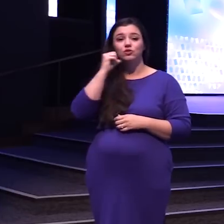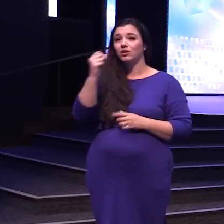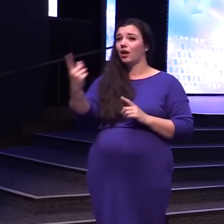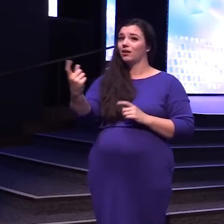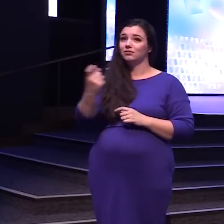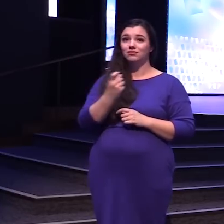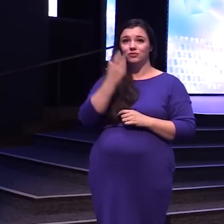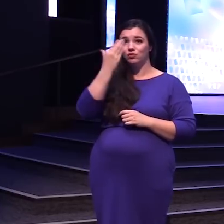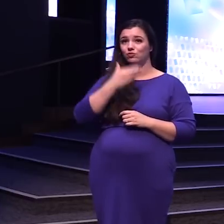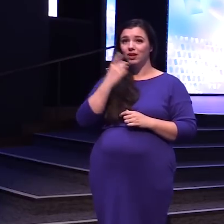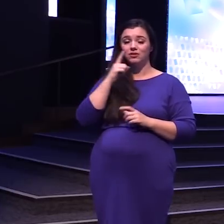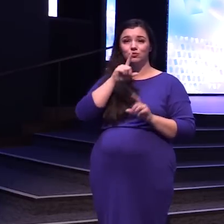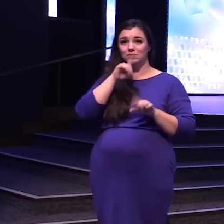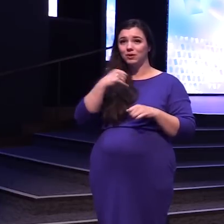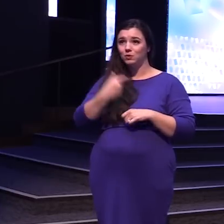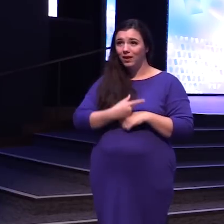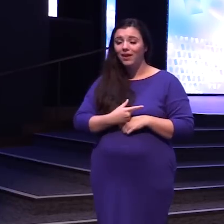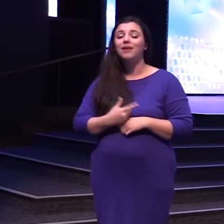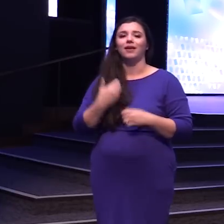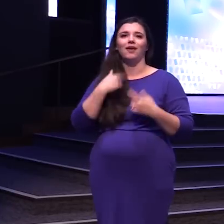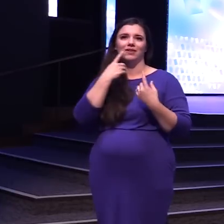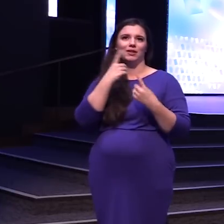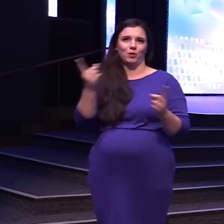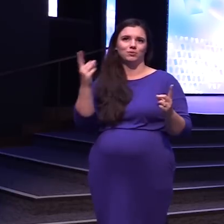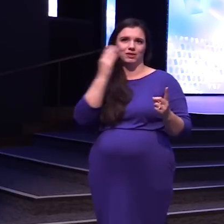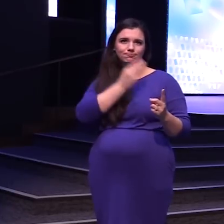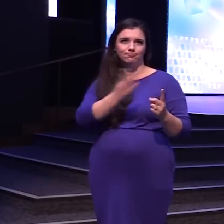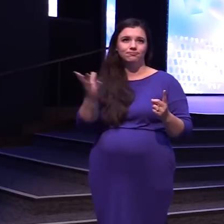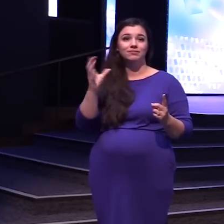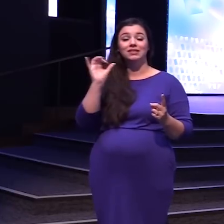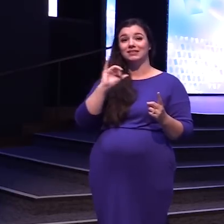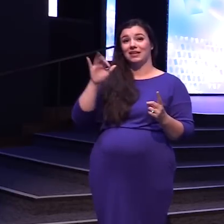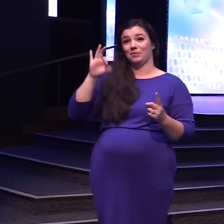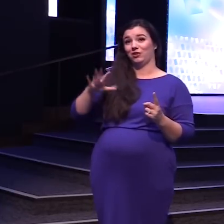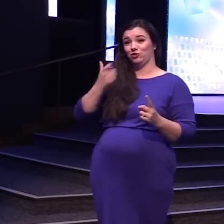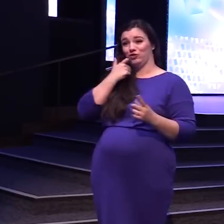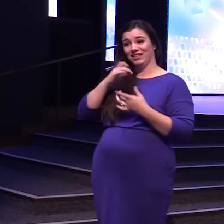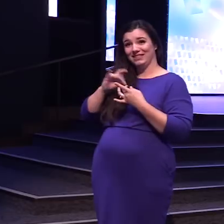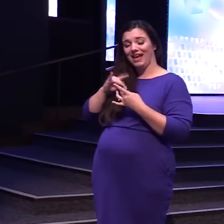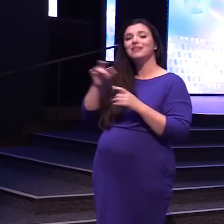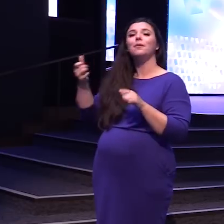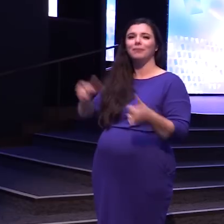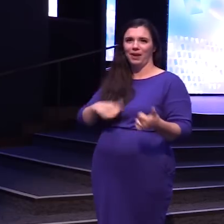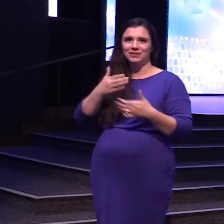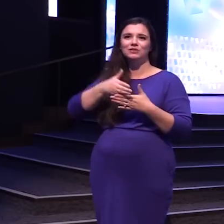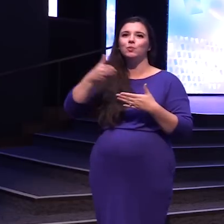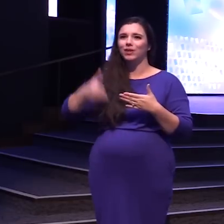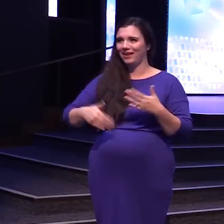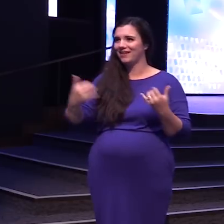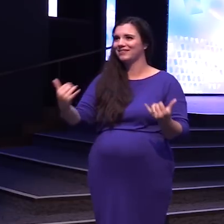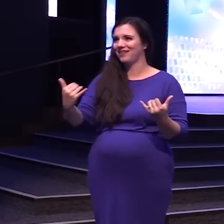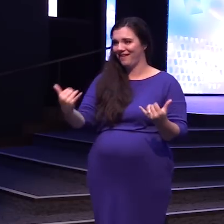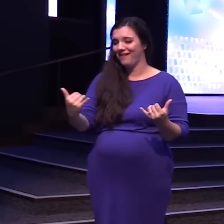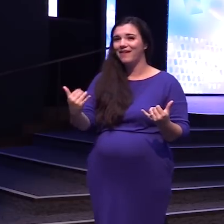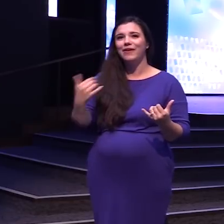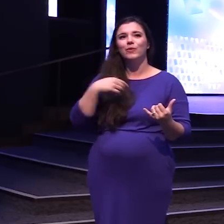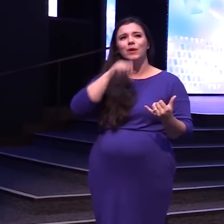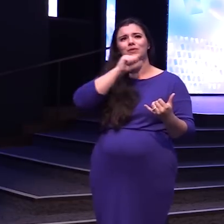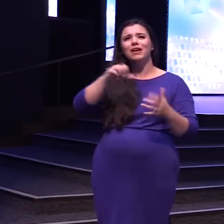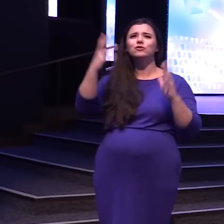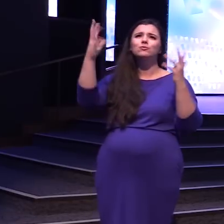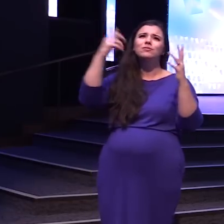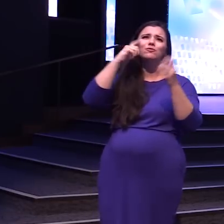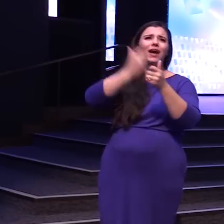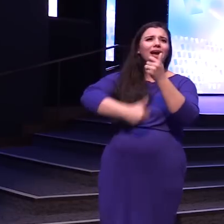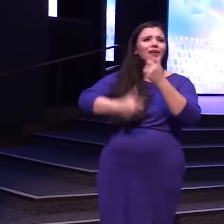Forward To Respond Today I Do Have An Announcement For You Like Pastor Bridget Said It Is Baptism Weekend And I'd Love For Us Can We Give It Up